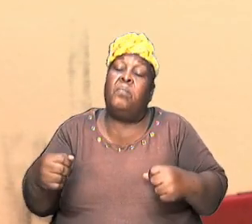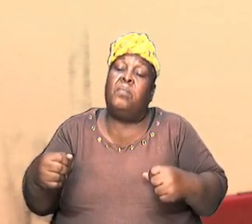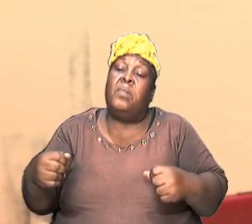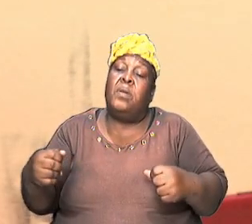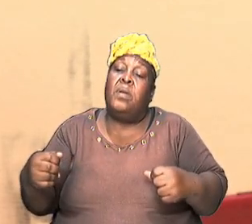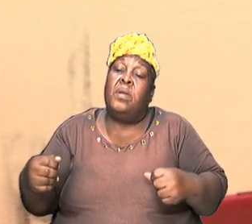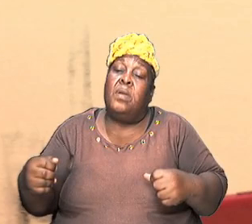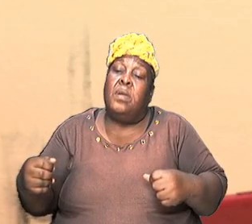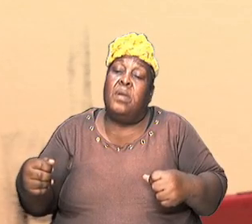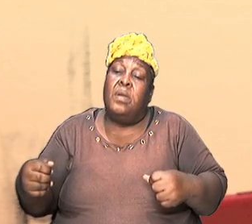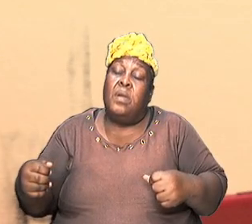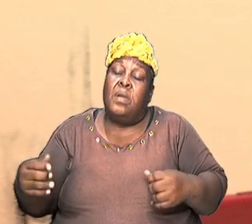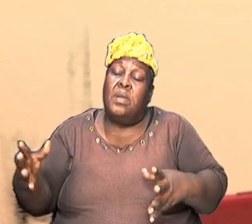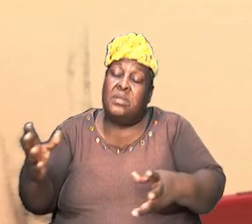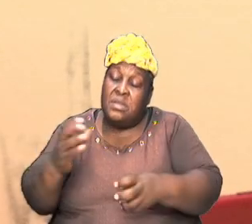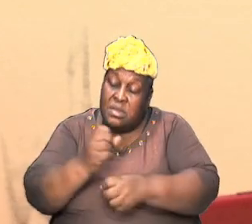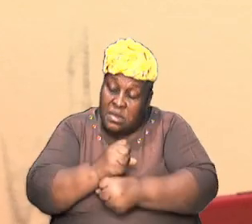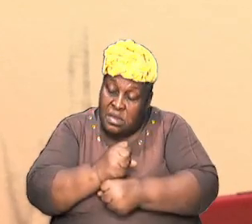Abraham's return